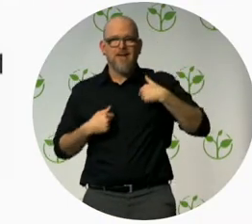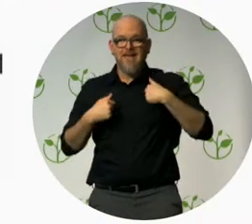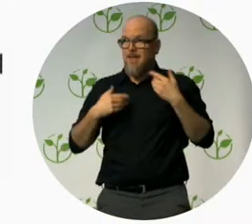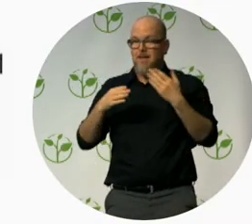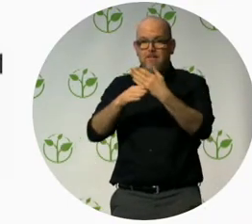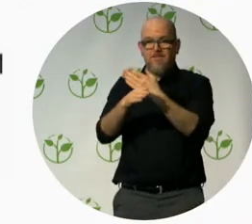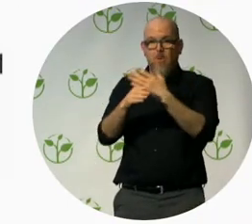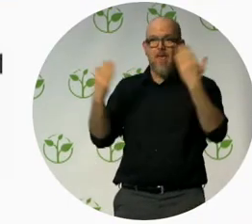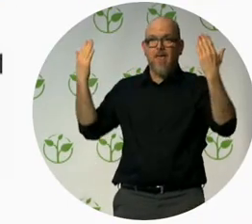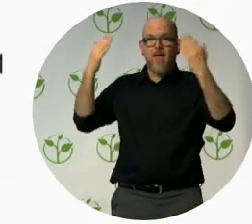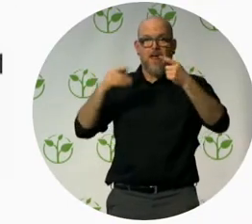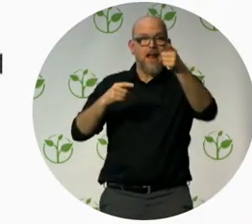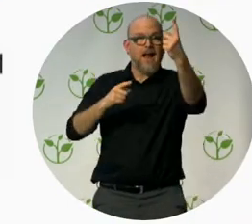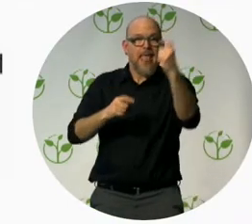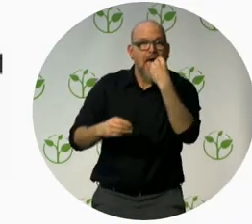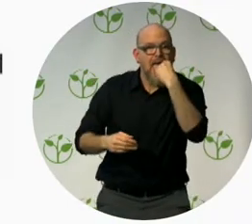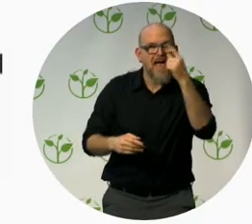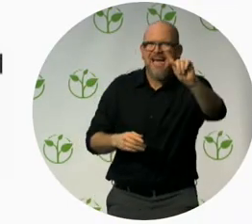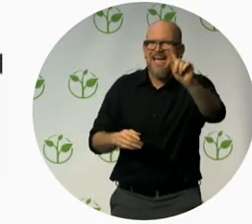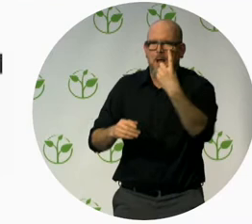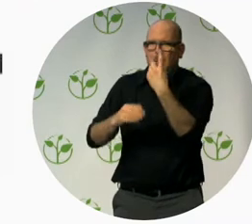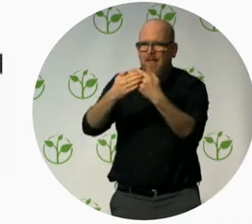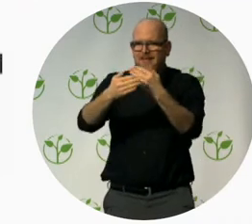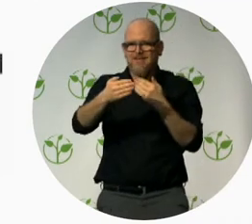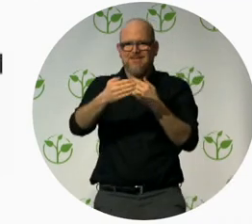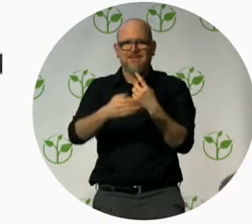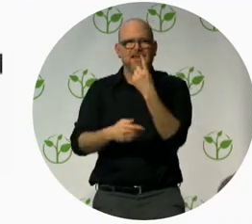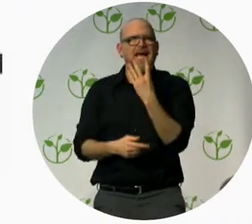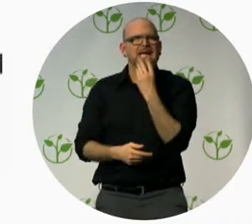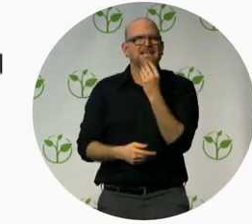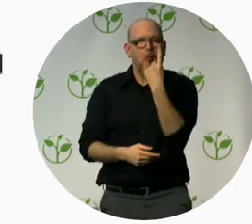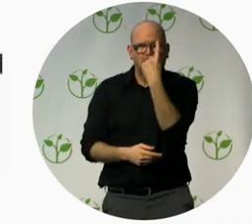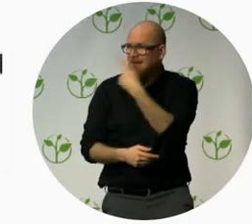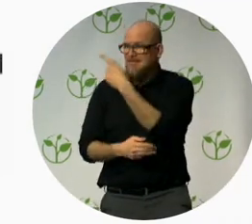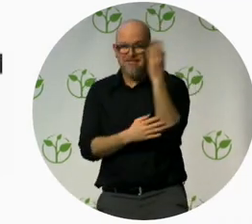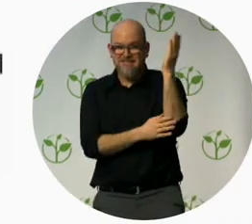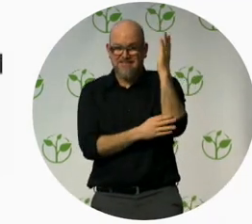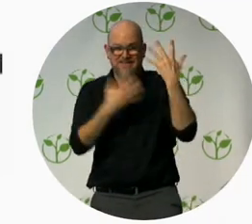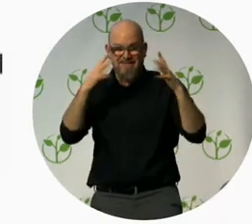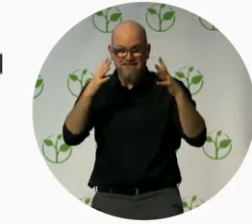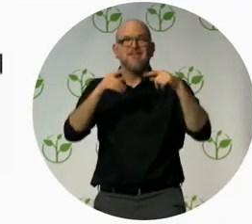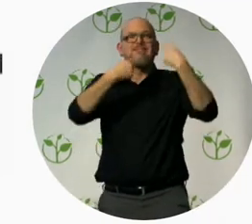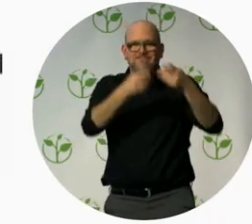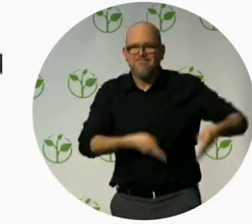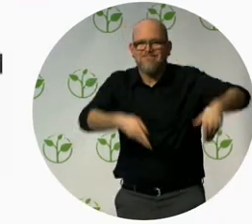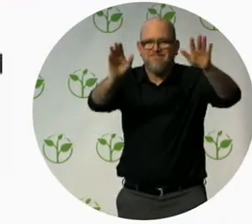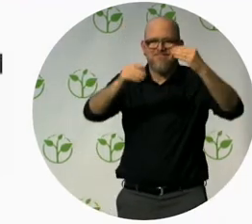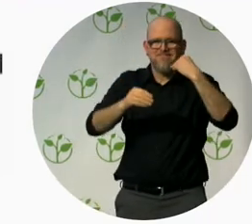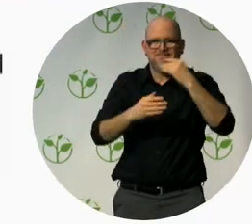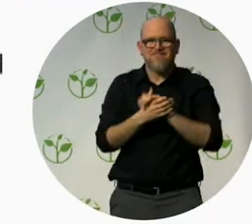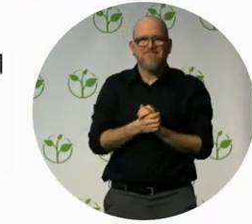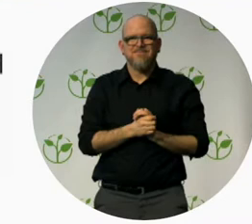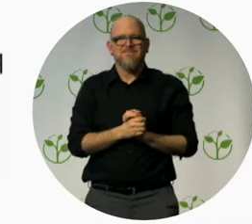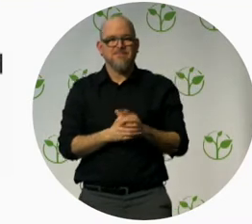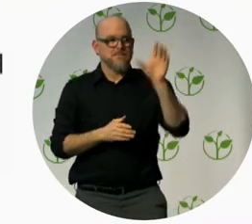Access Israel. Now, Access Israel, actually the country of Israel, has had a very prominent positioning in the